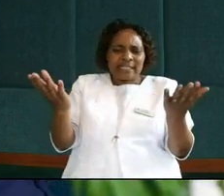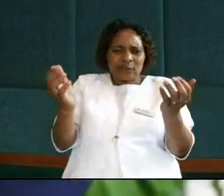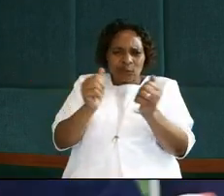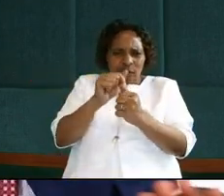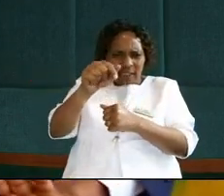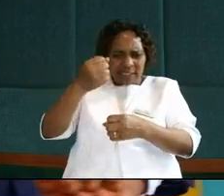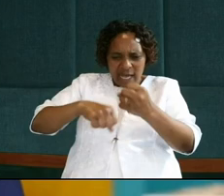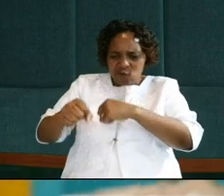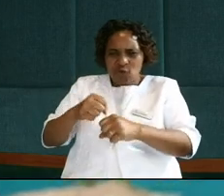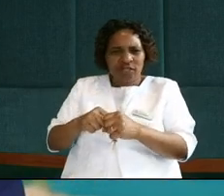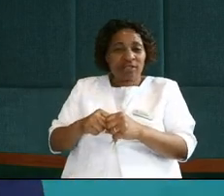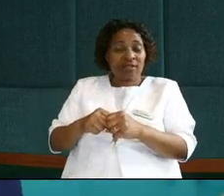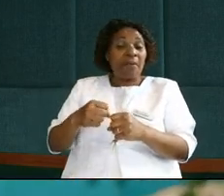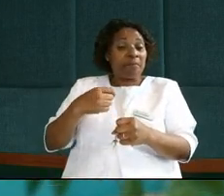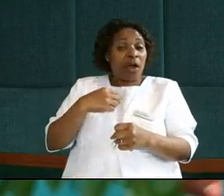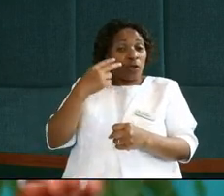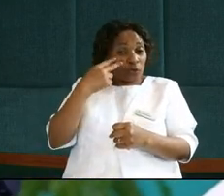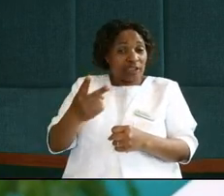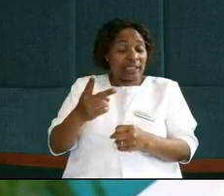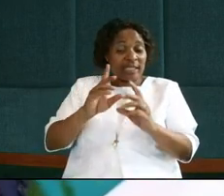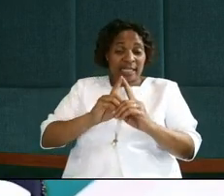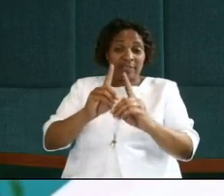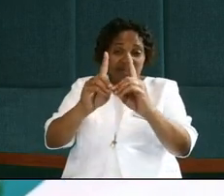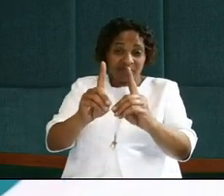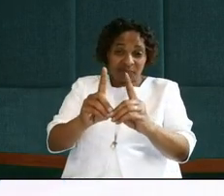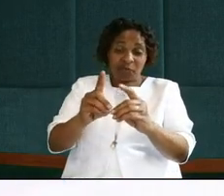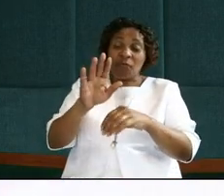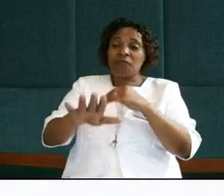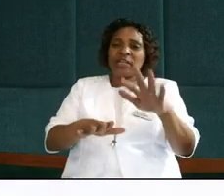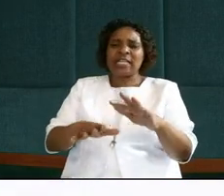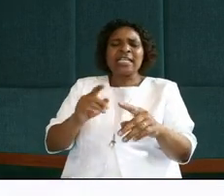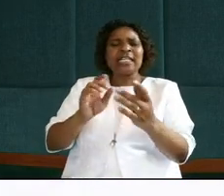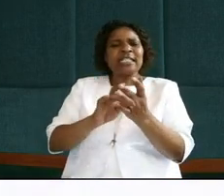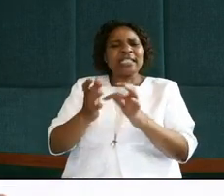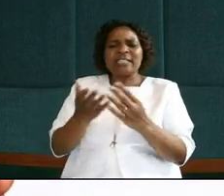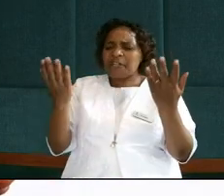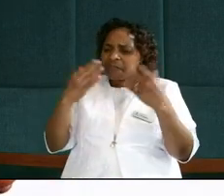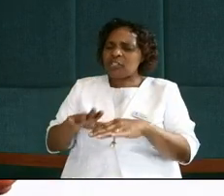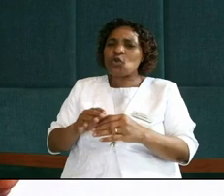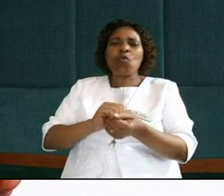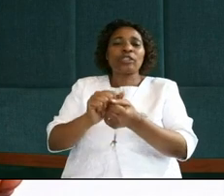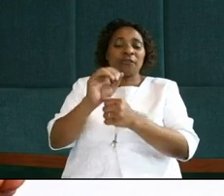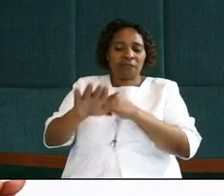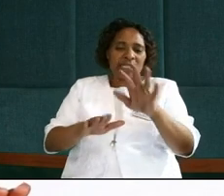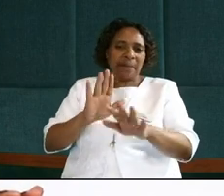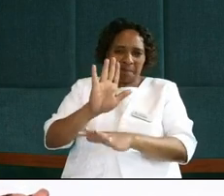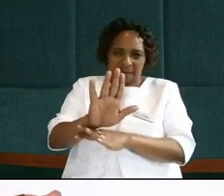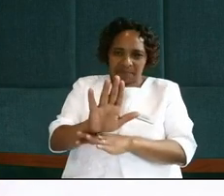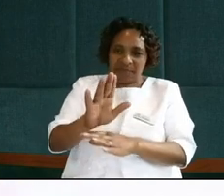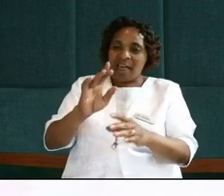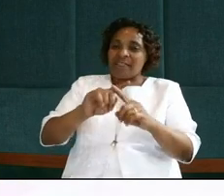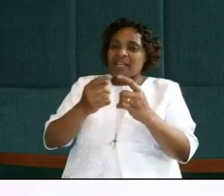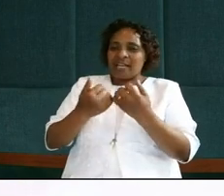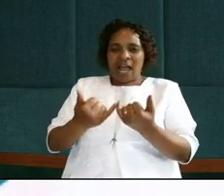I want to see the feet of the disciples. Jesus was complete and washing their feet. And I